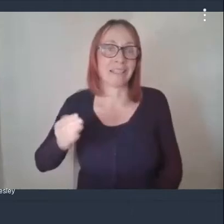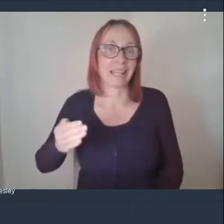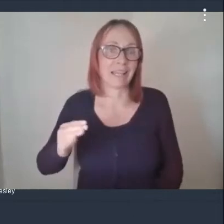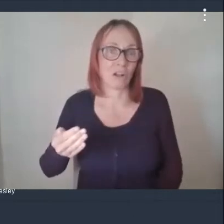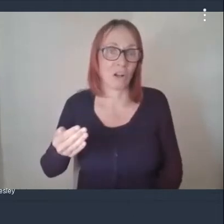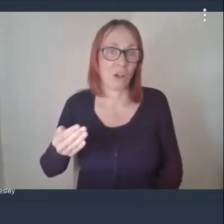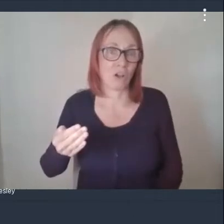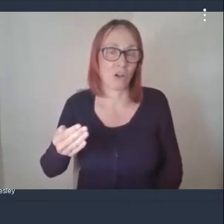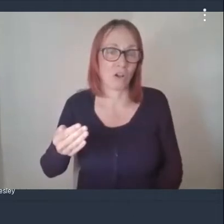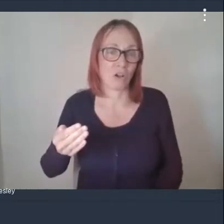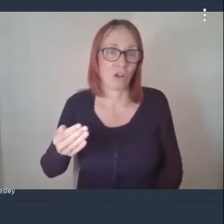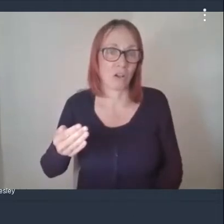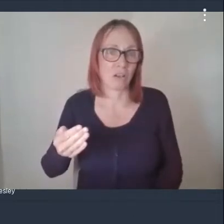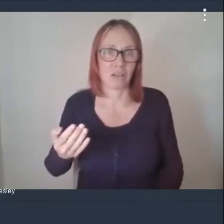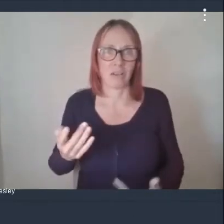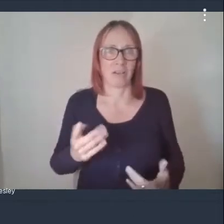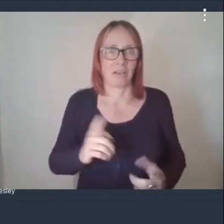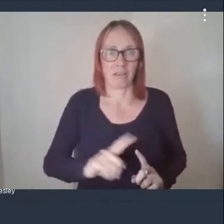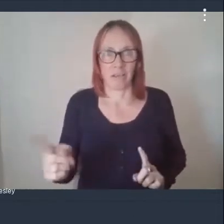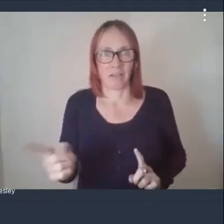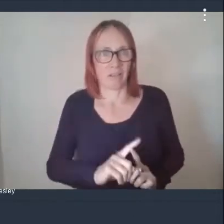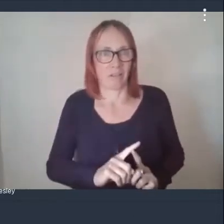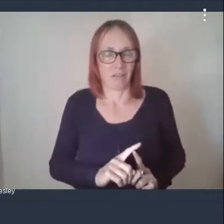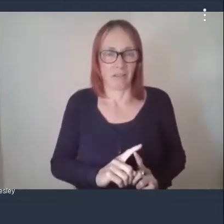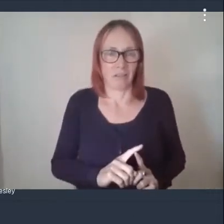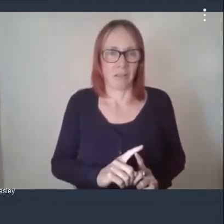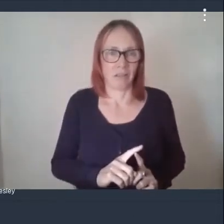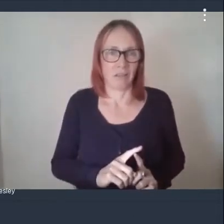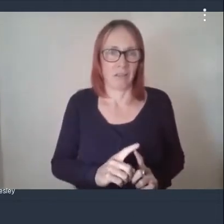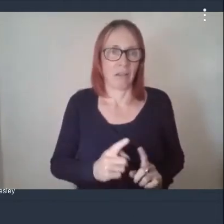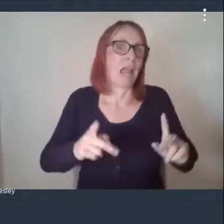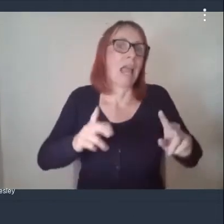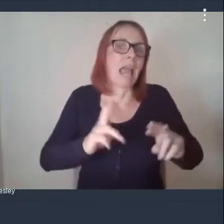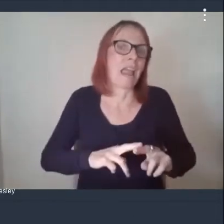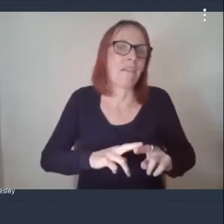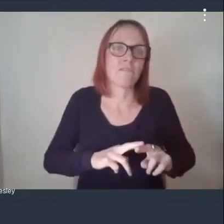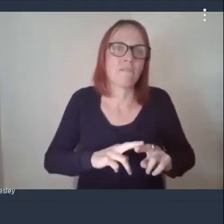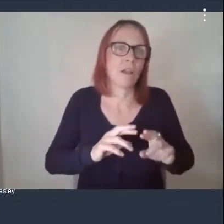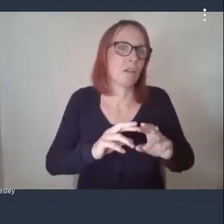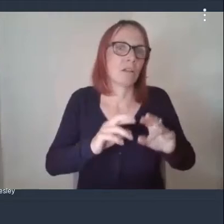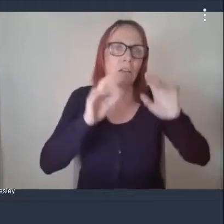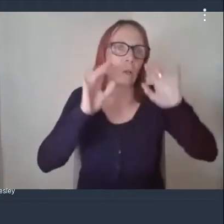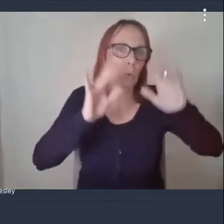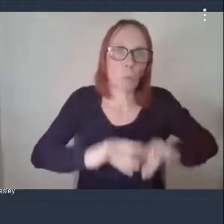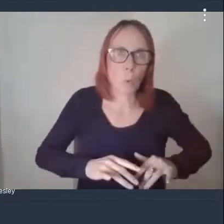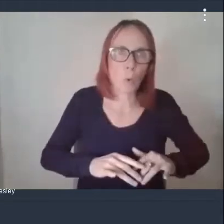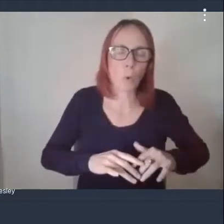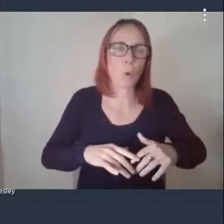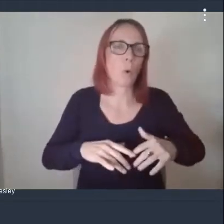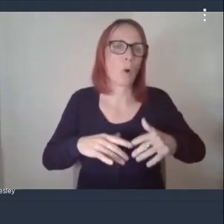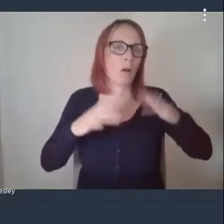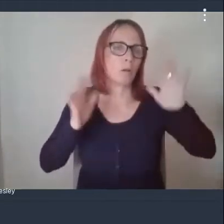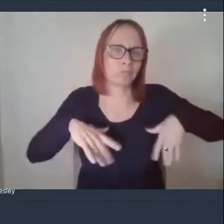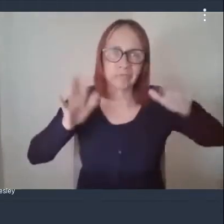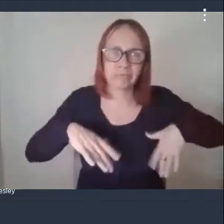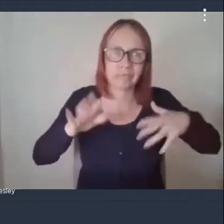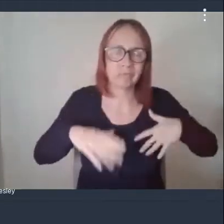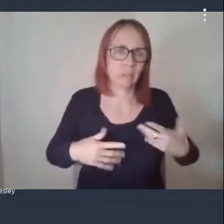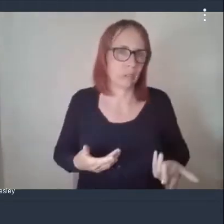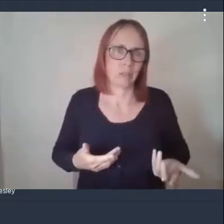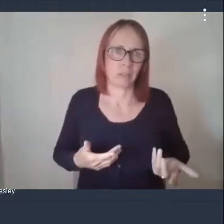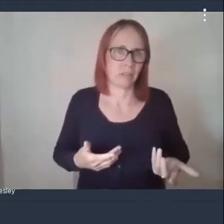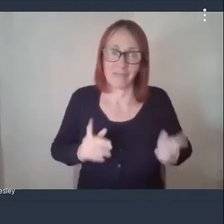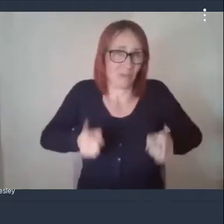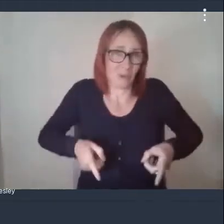night and that was assuming that there wasn't any snow or inclement weather and that's just unrealistic